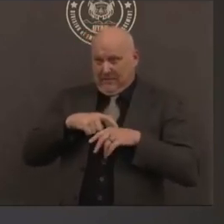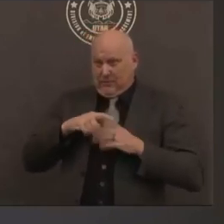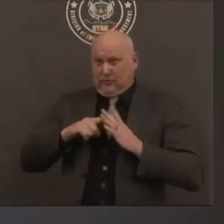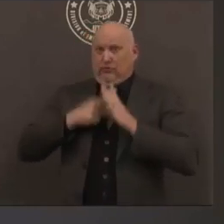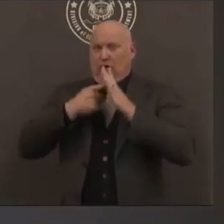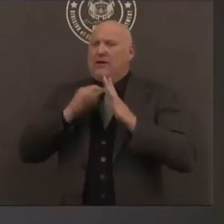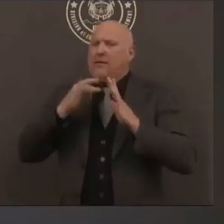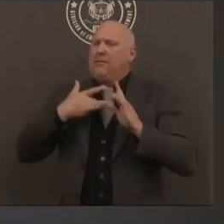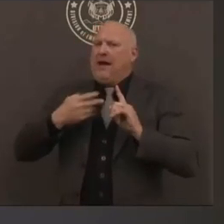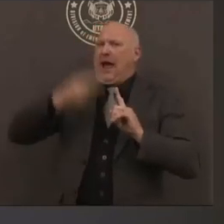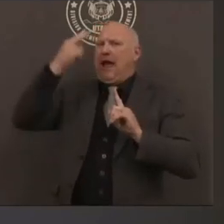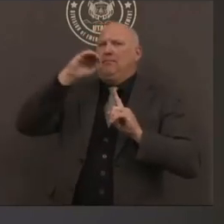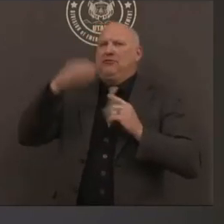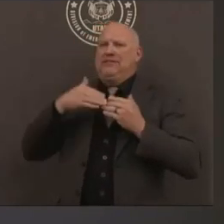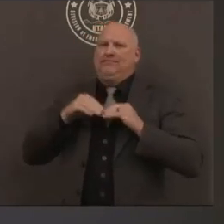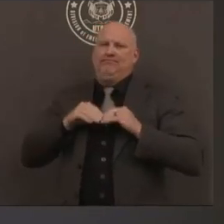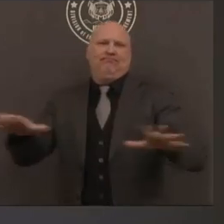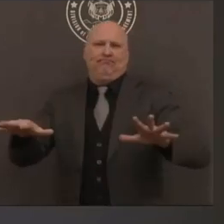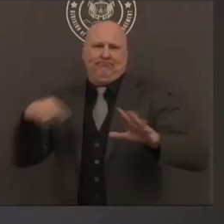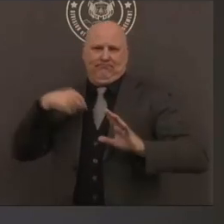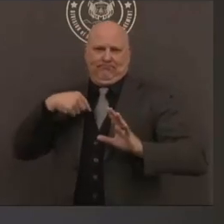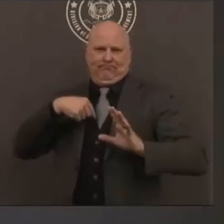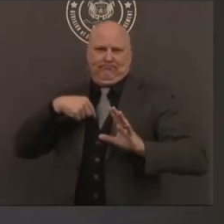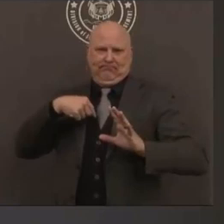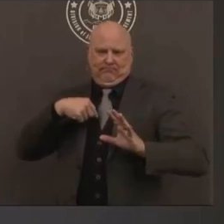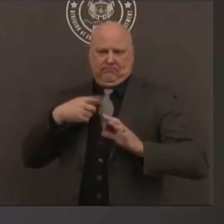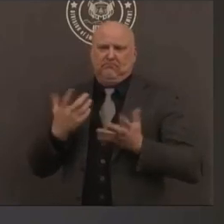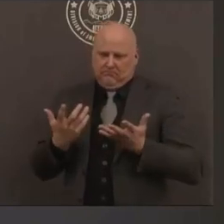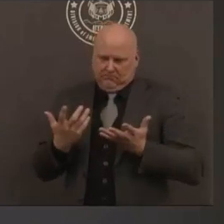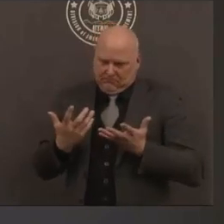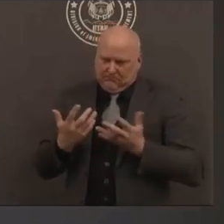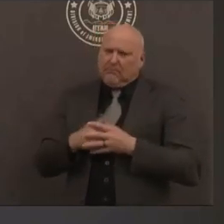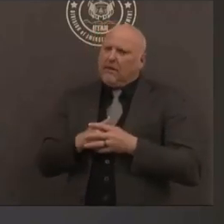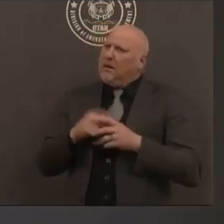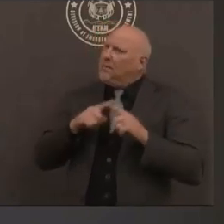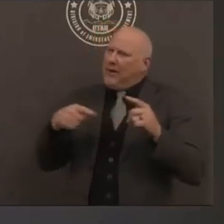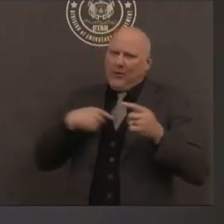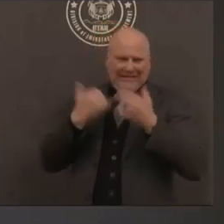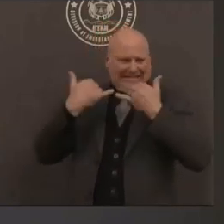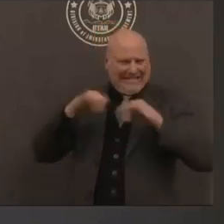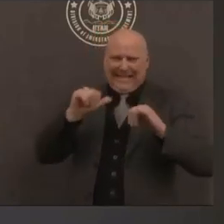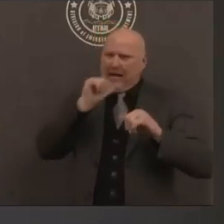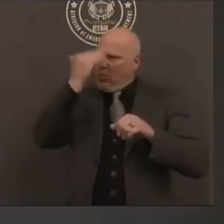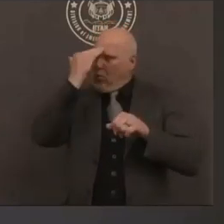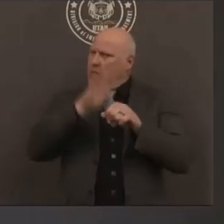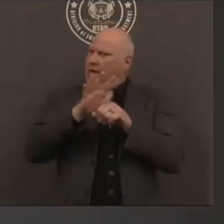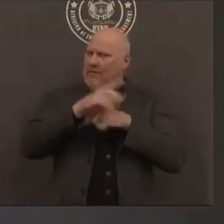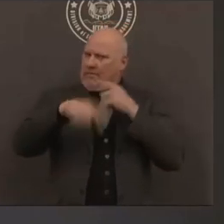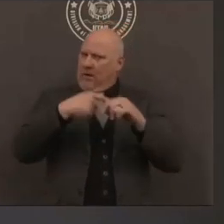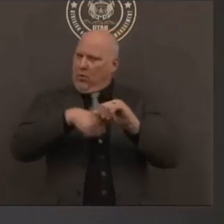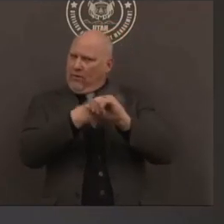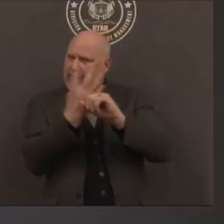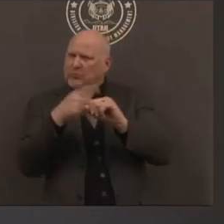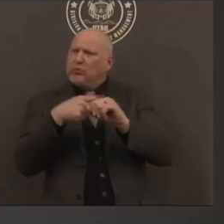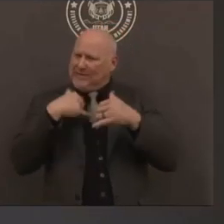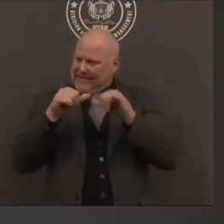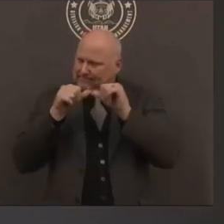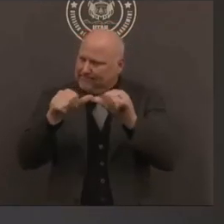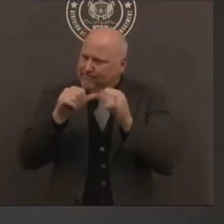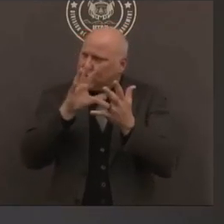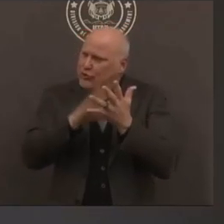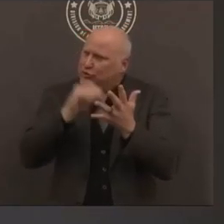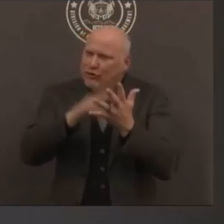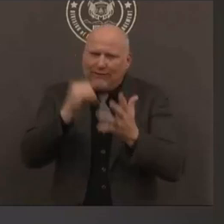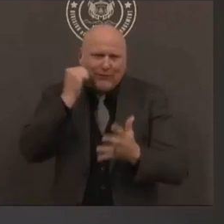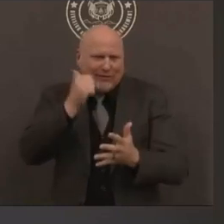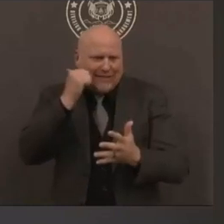can transmit it very effectively of course we will be learning a lot more about covet 19 specifically in the coming months and years to be